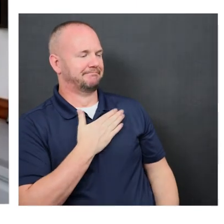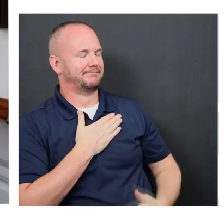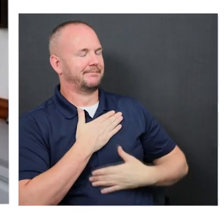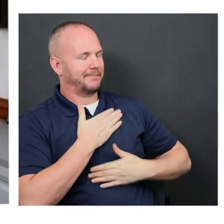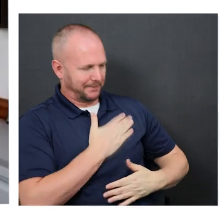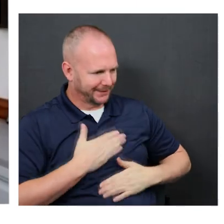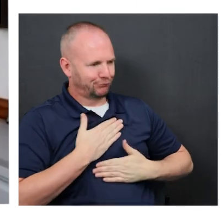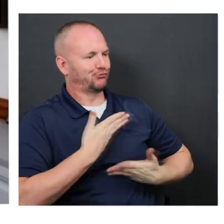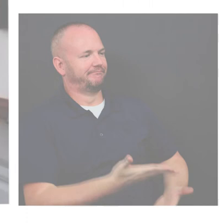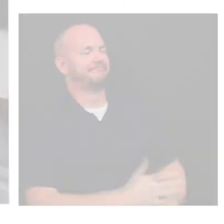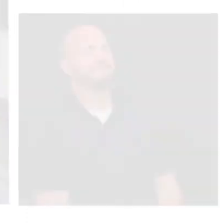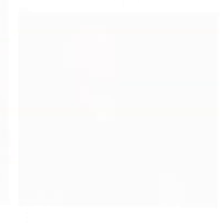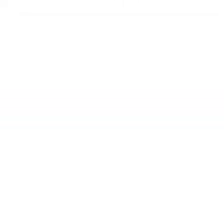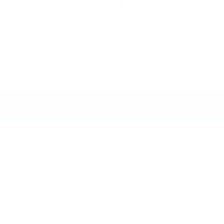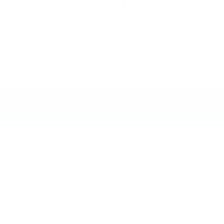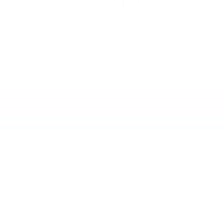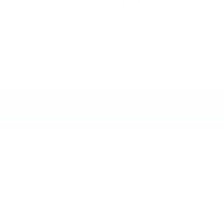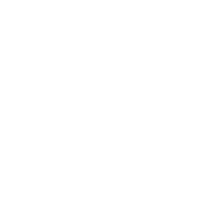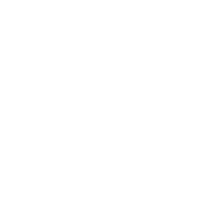my pleasure. Thank you for having me.